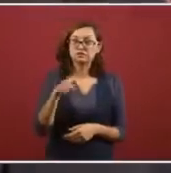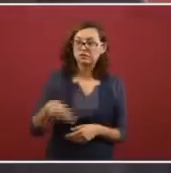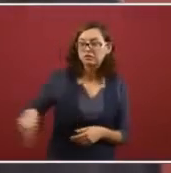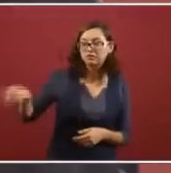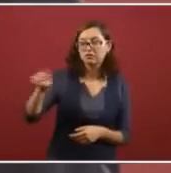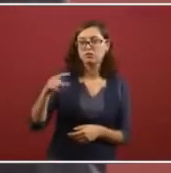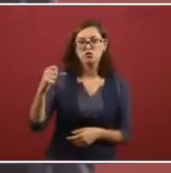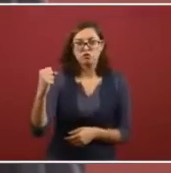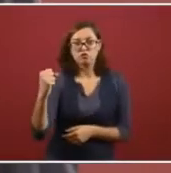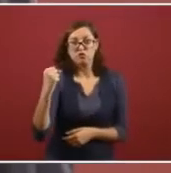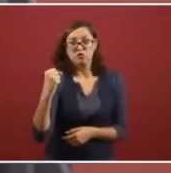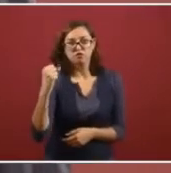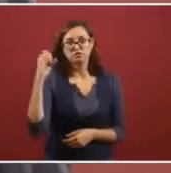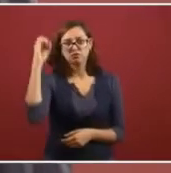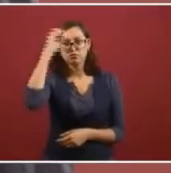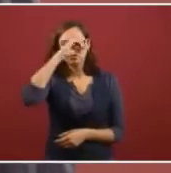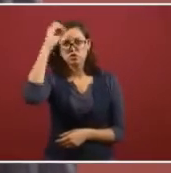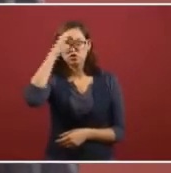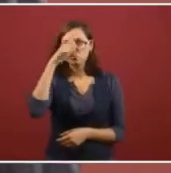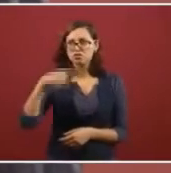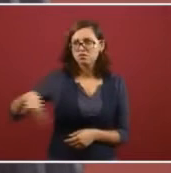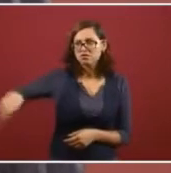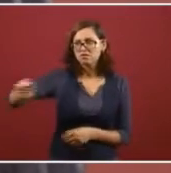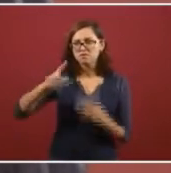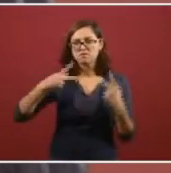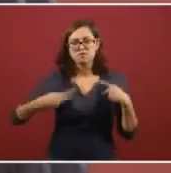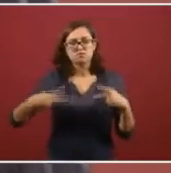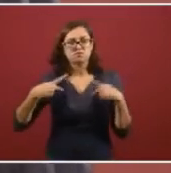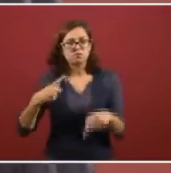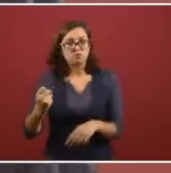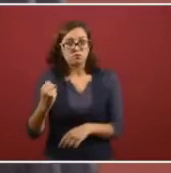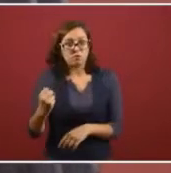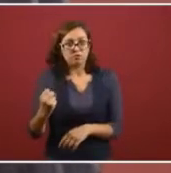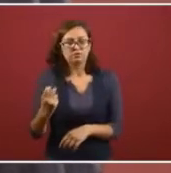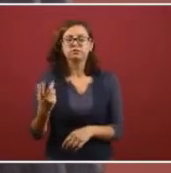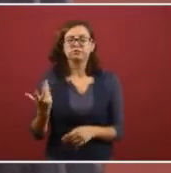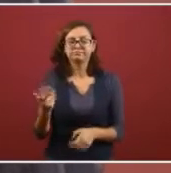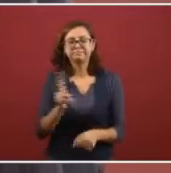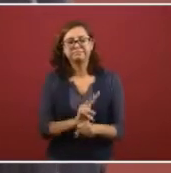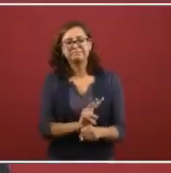public opinion when